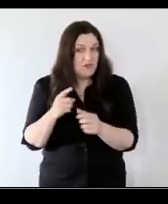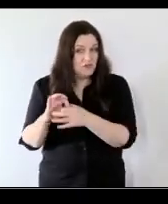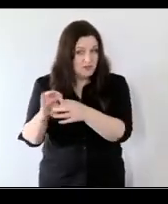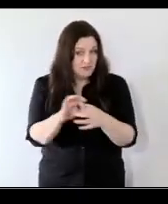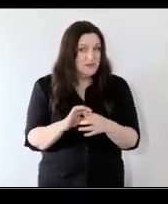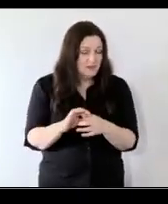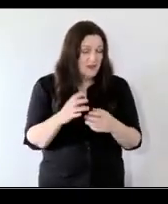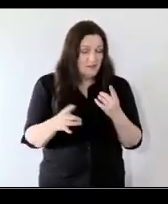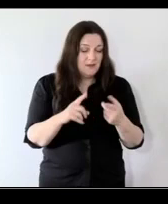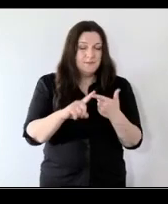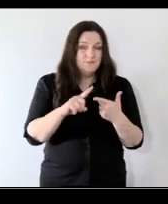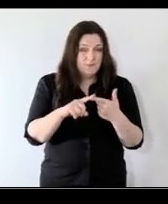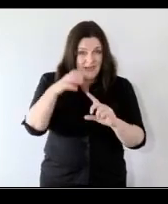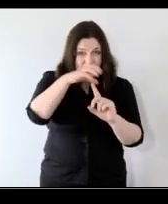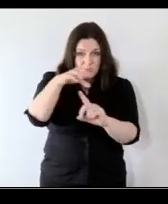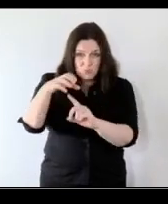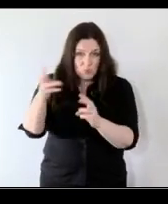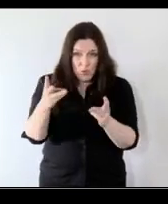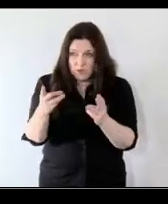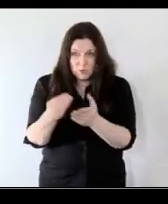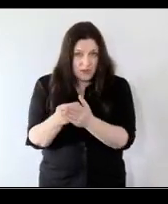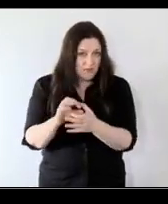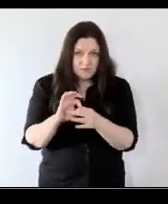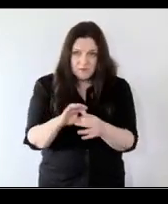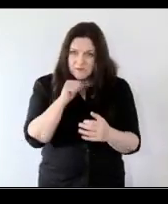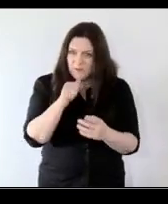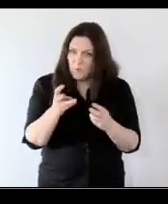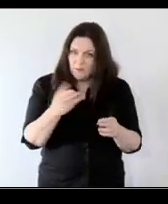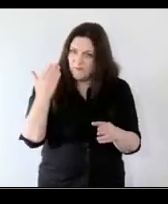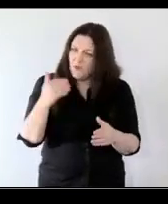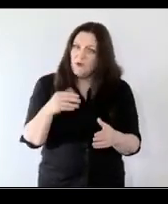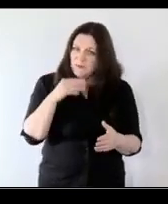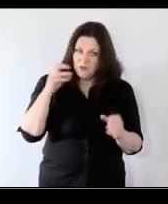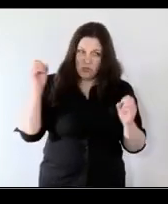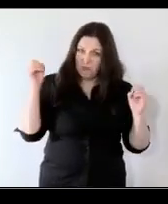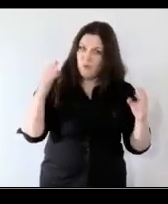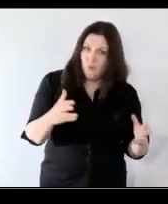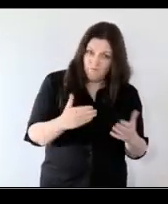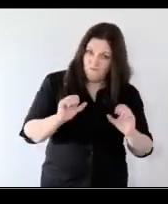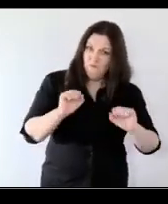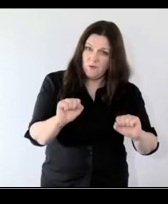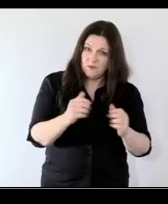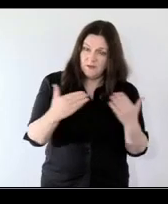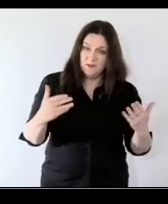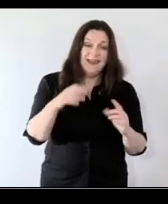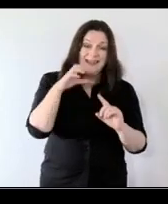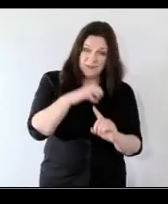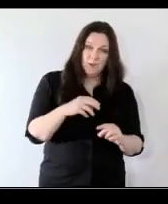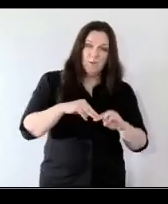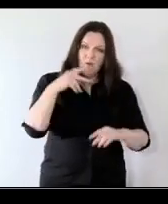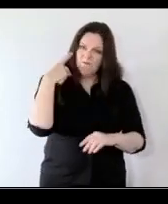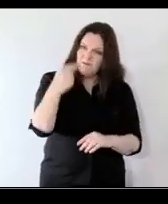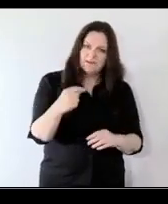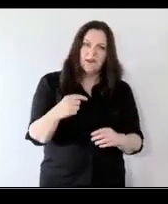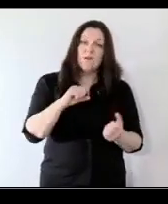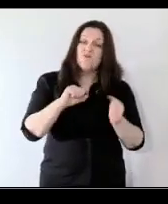institutions and organizations working together in ways they hadn't worked before institutions and organizations working faster and